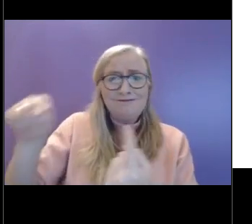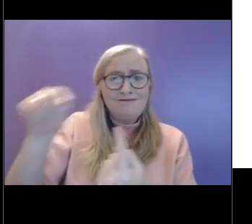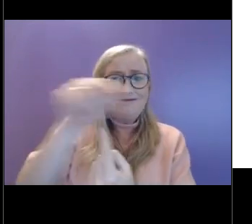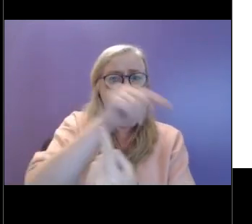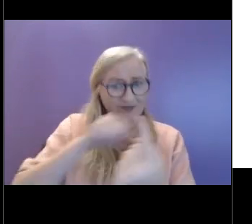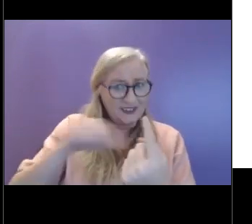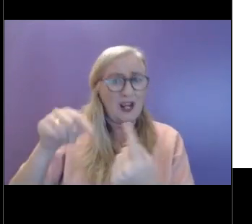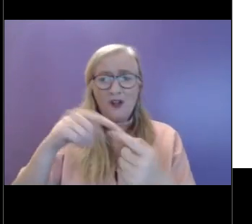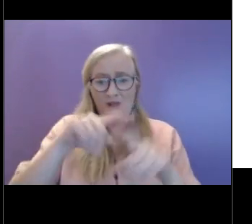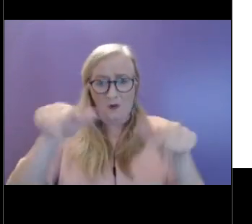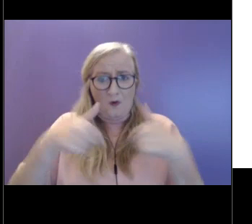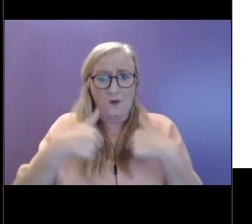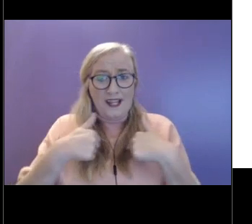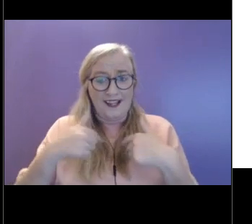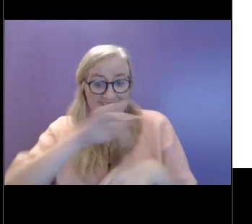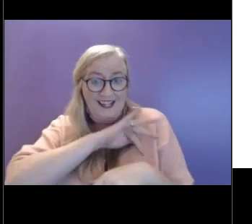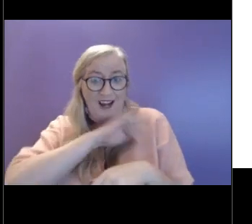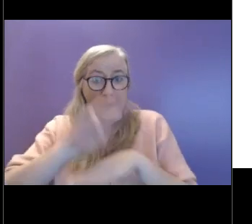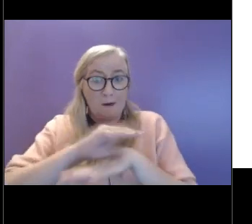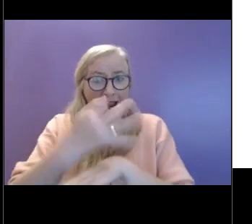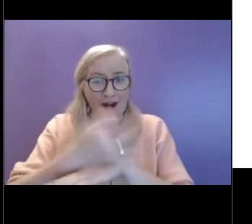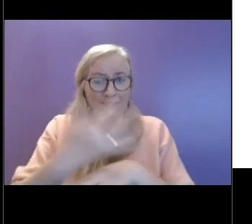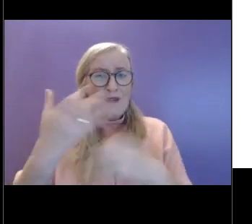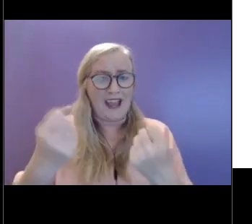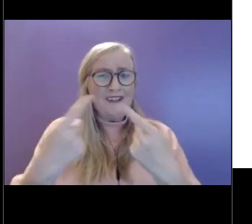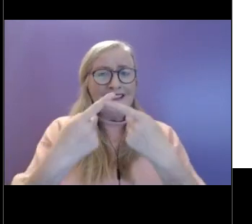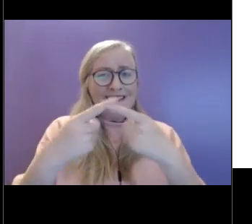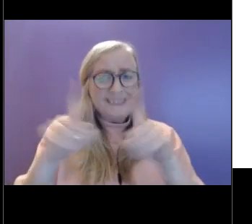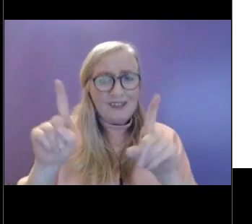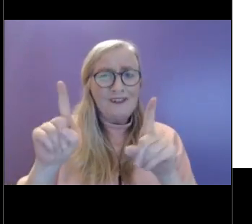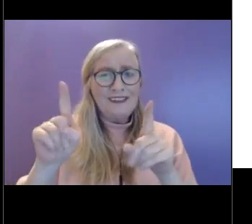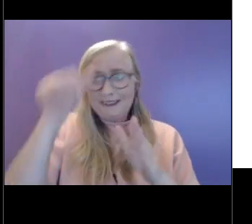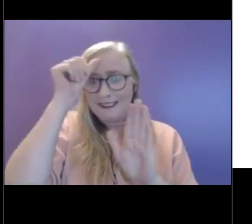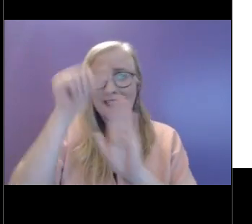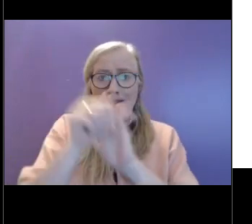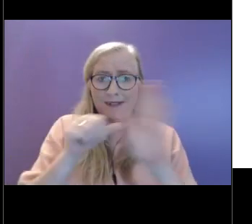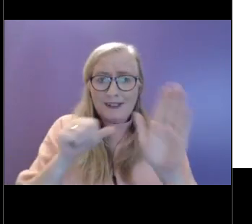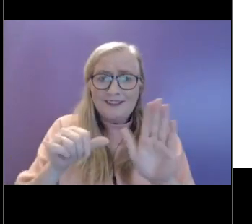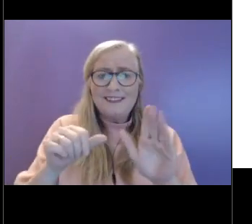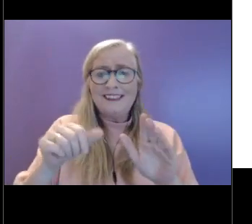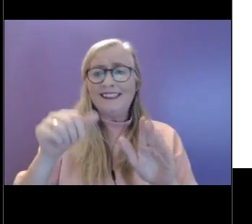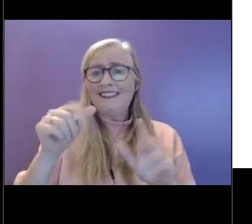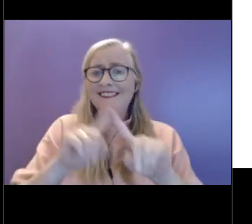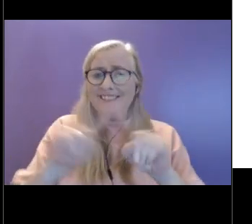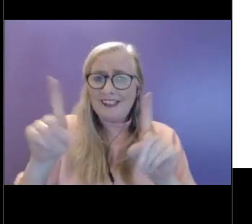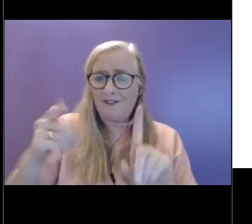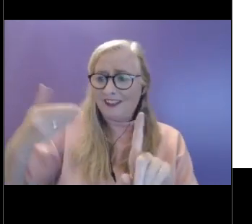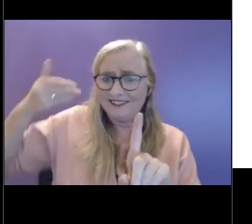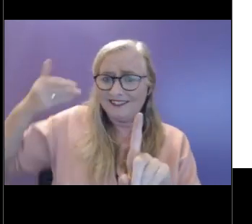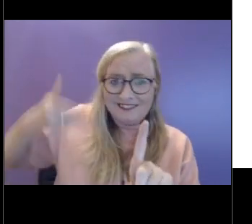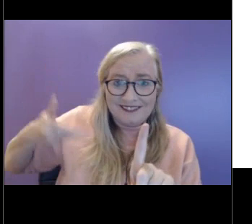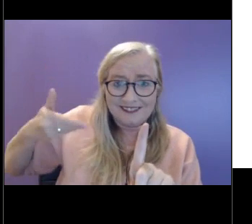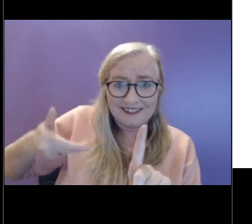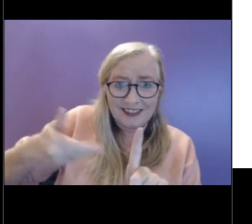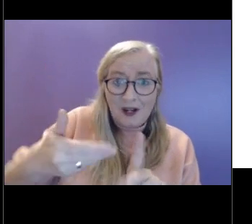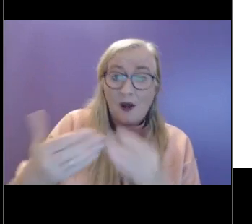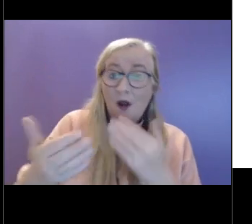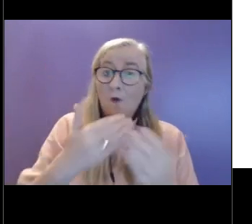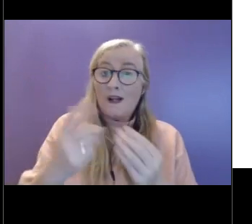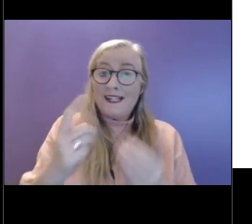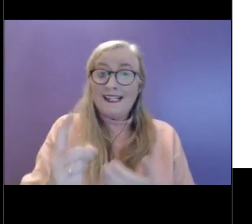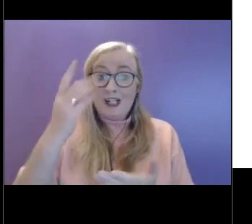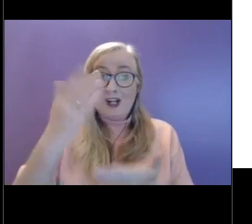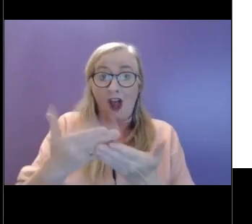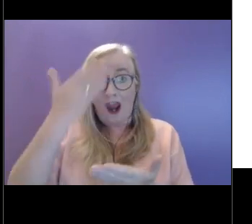to where we are as parents as well. And and, you know, what we've taken away from all of those experiences into our own